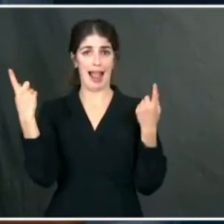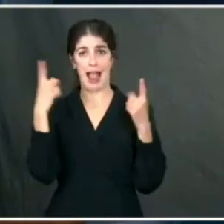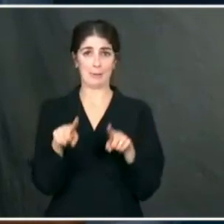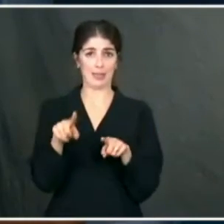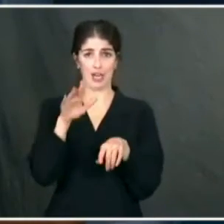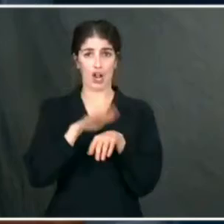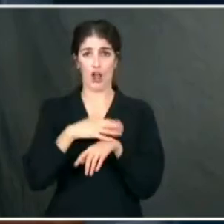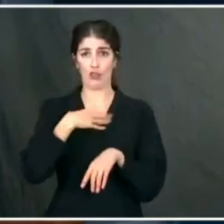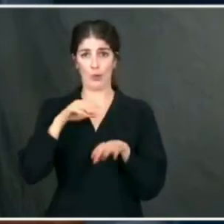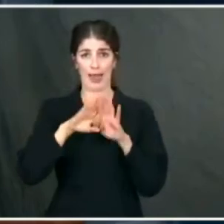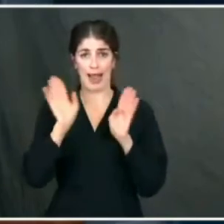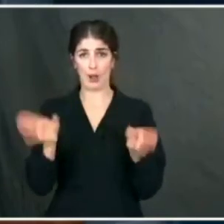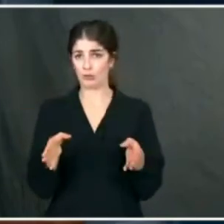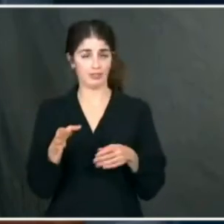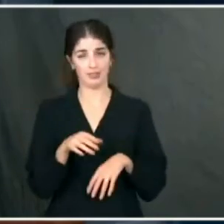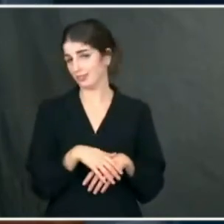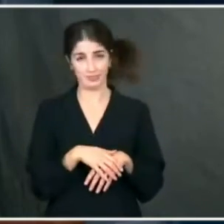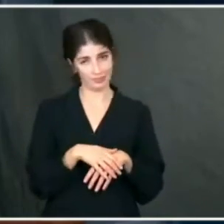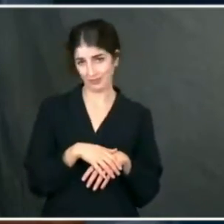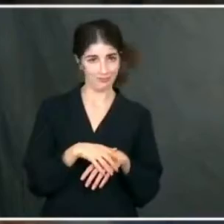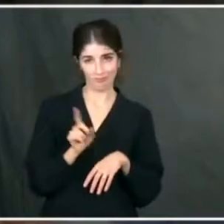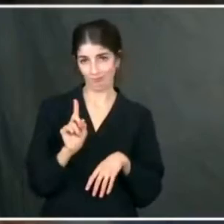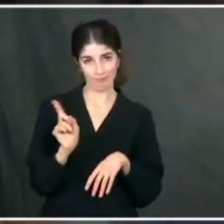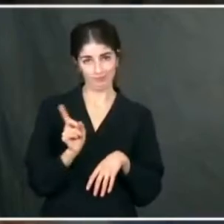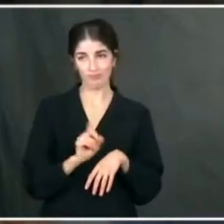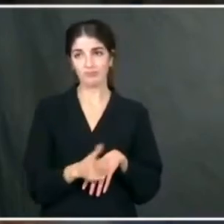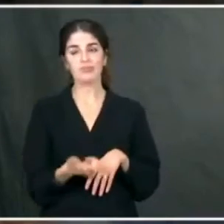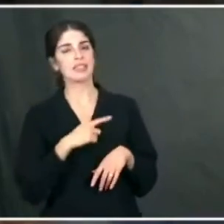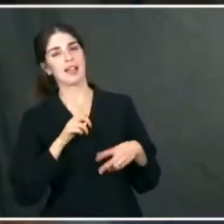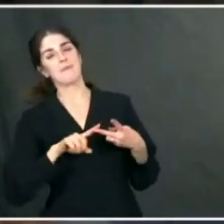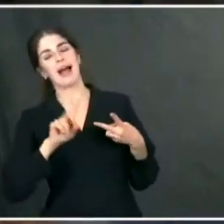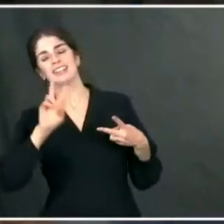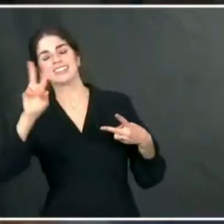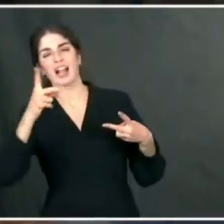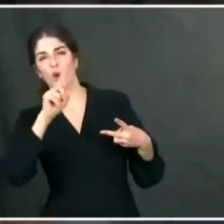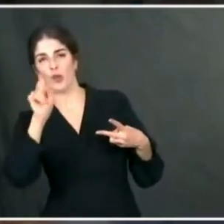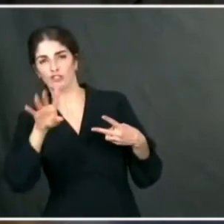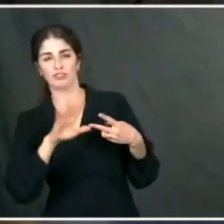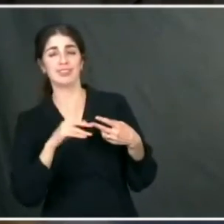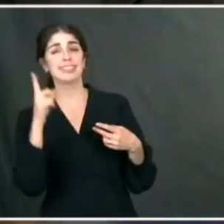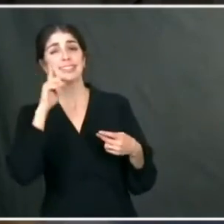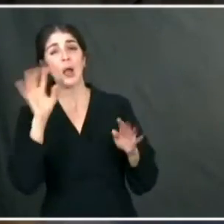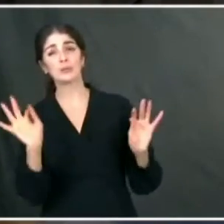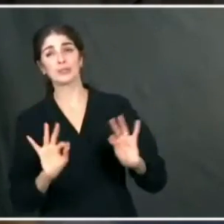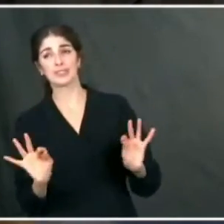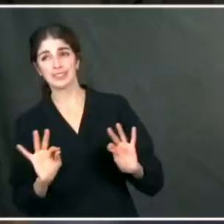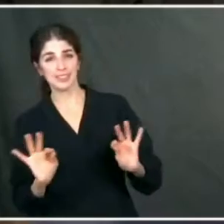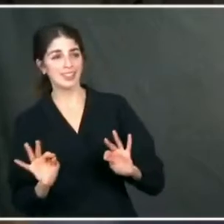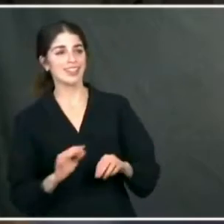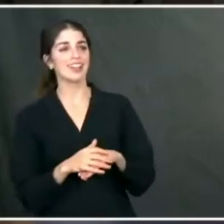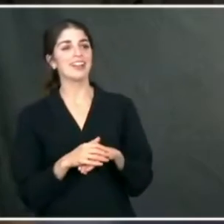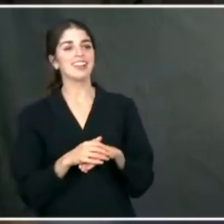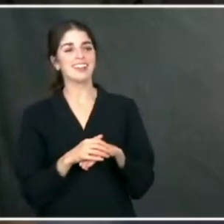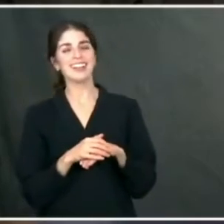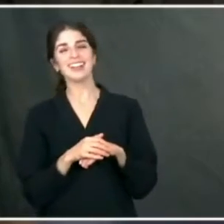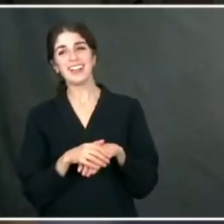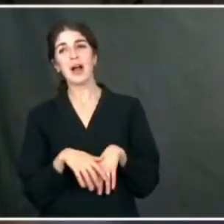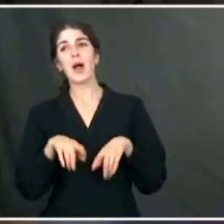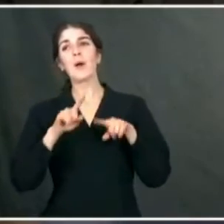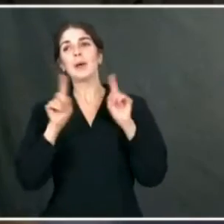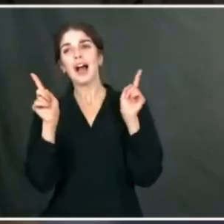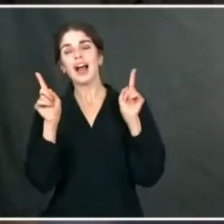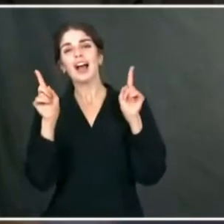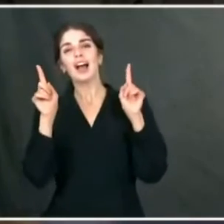Lawn of the White House under President Biden. The second one, this may sound trivial, but presidents and